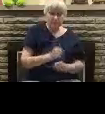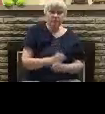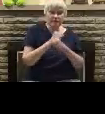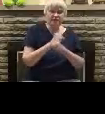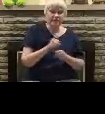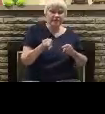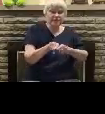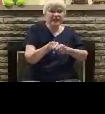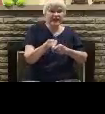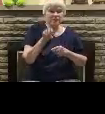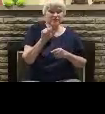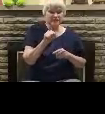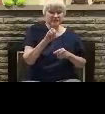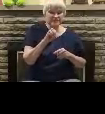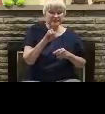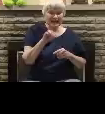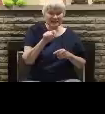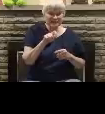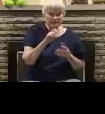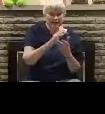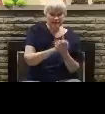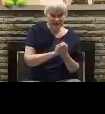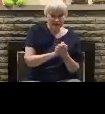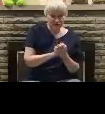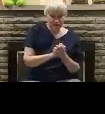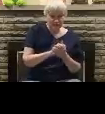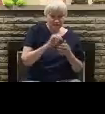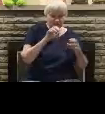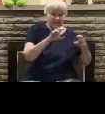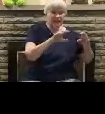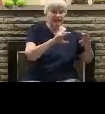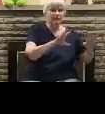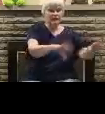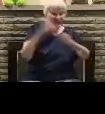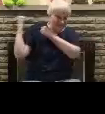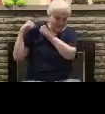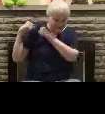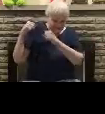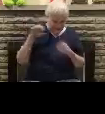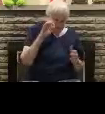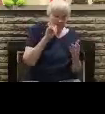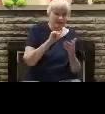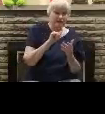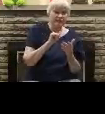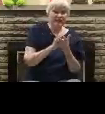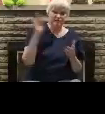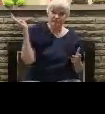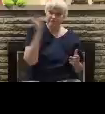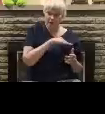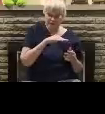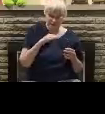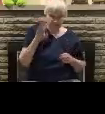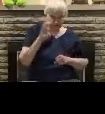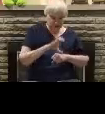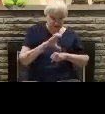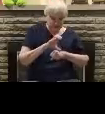denounce such wickedness, to resign your membership in that apostate church, and